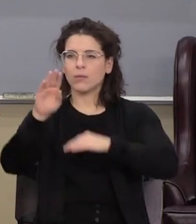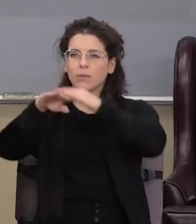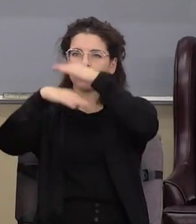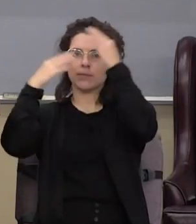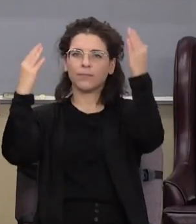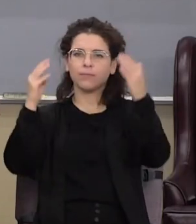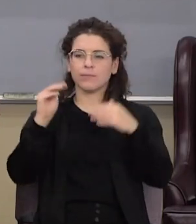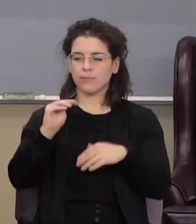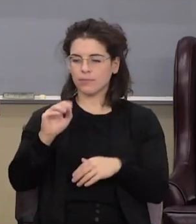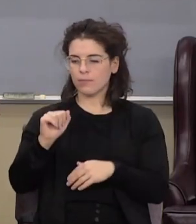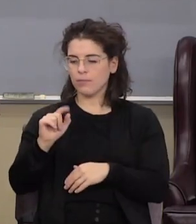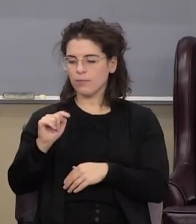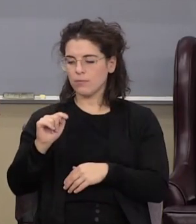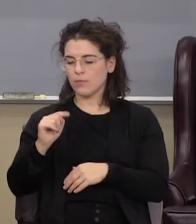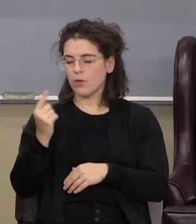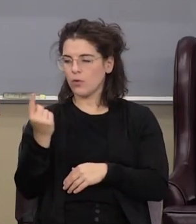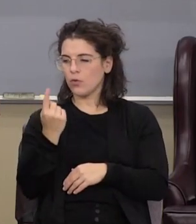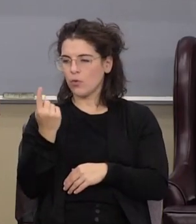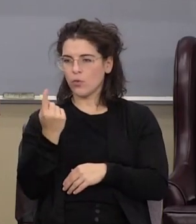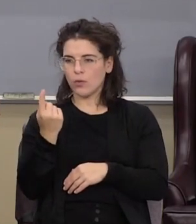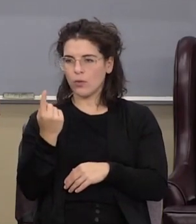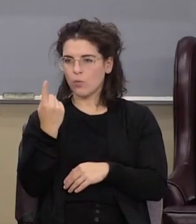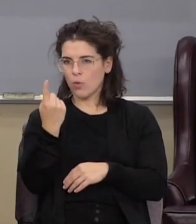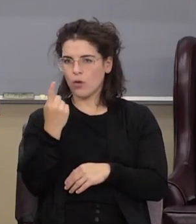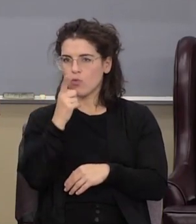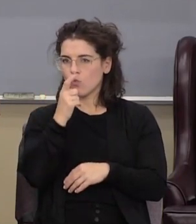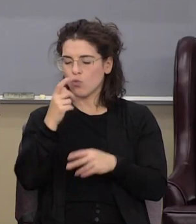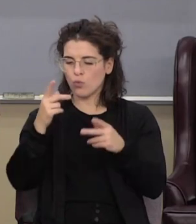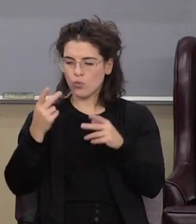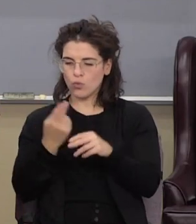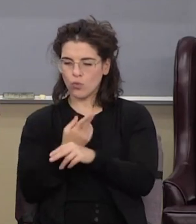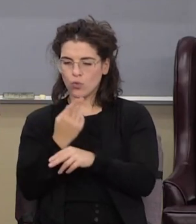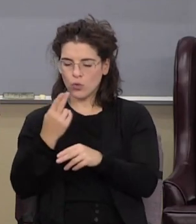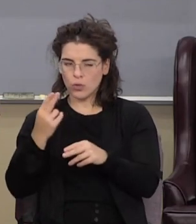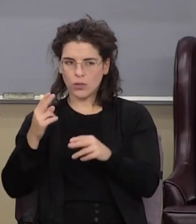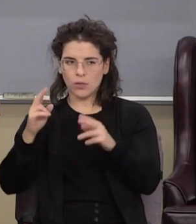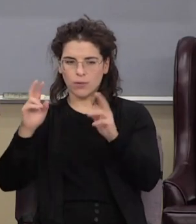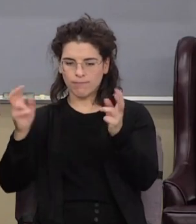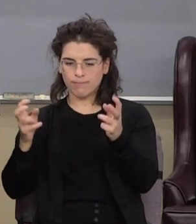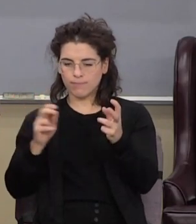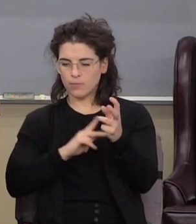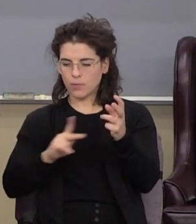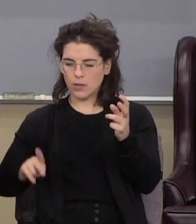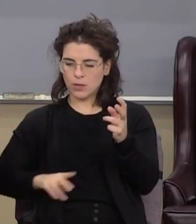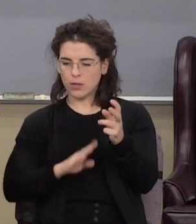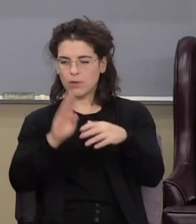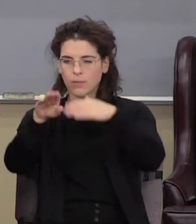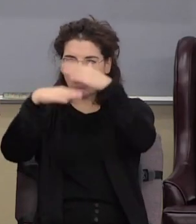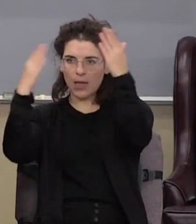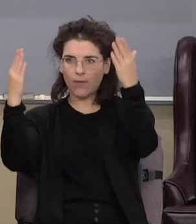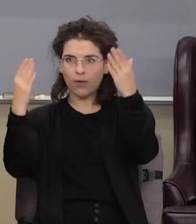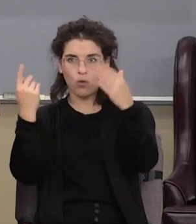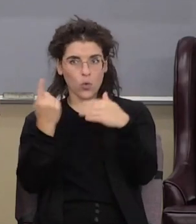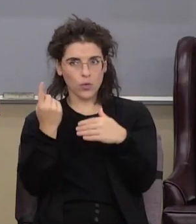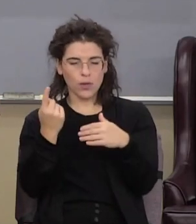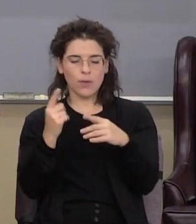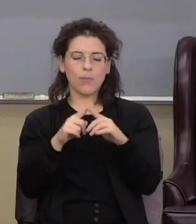phrase the kingdom of heaven exclusively he also uses the expression the kingdom of God so these are not